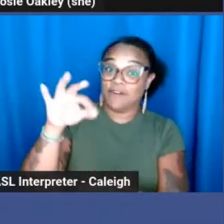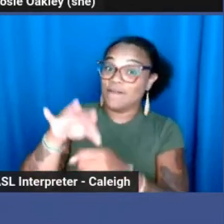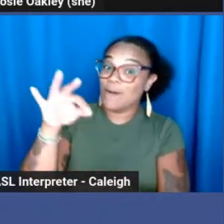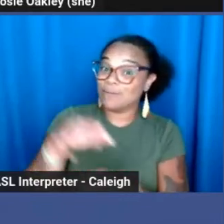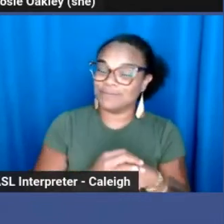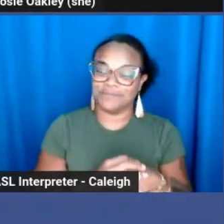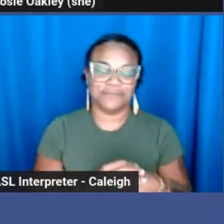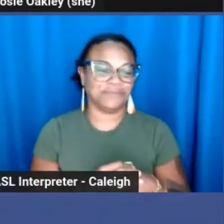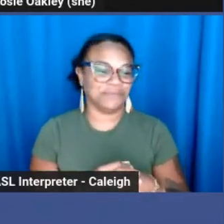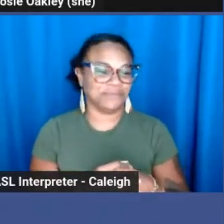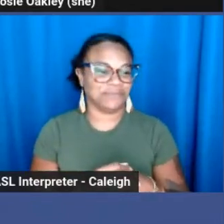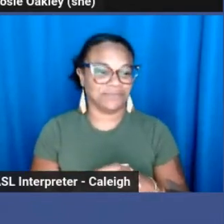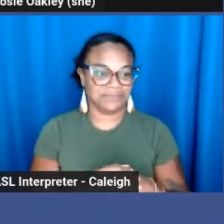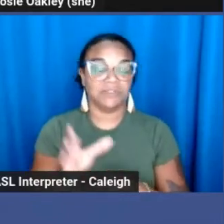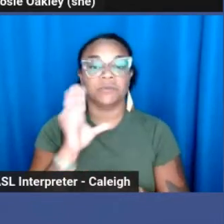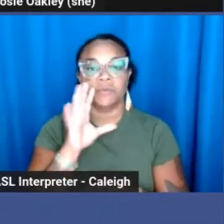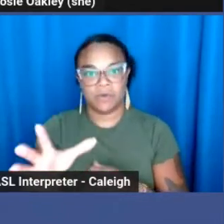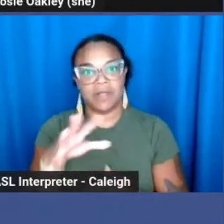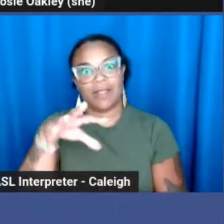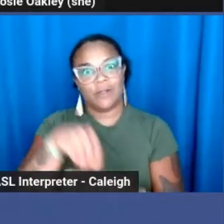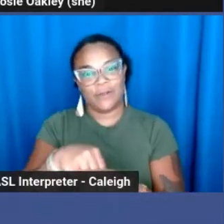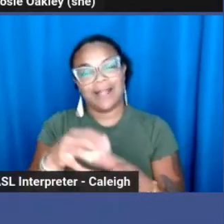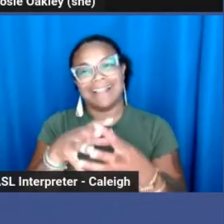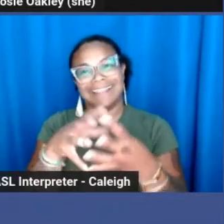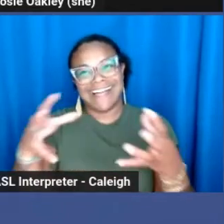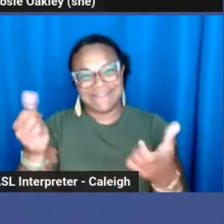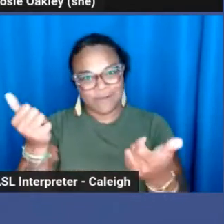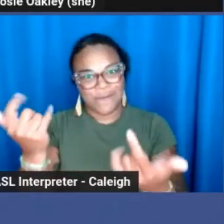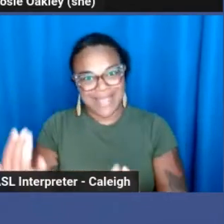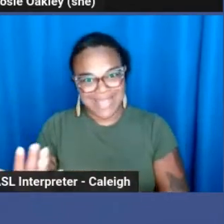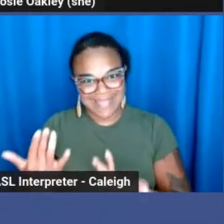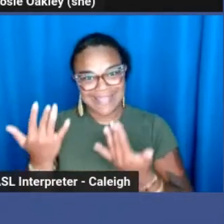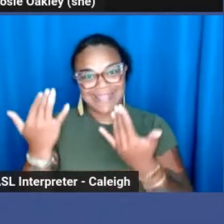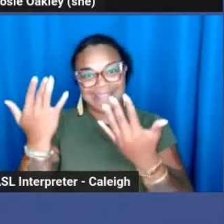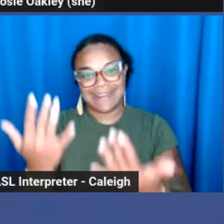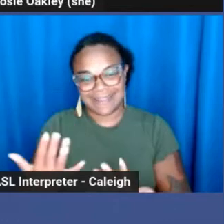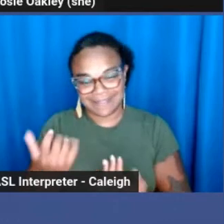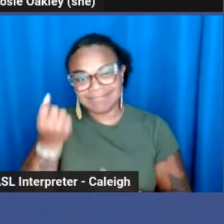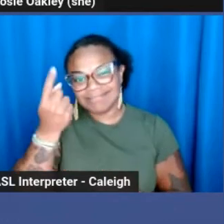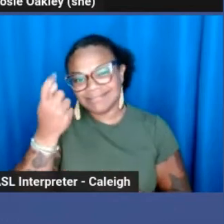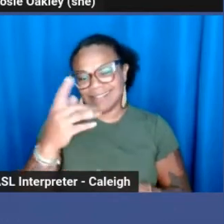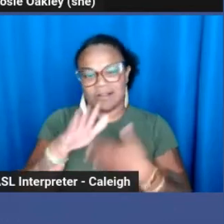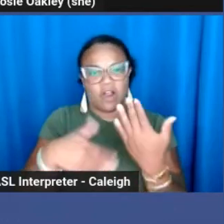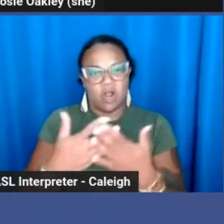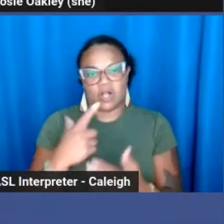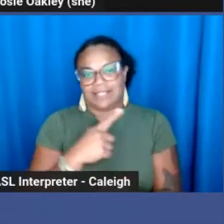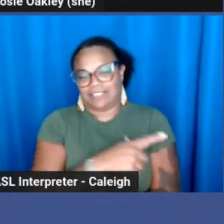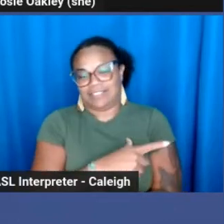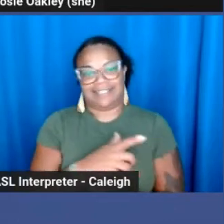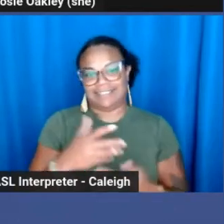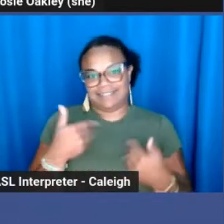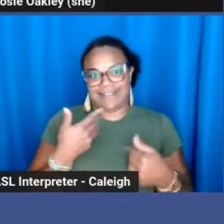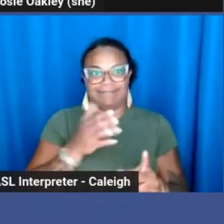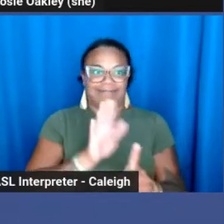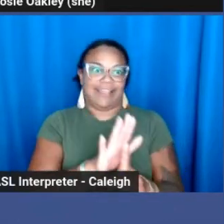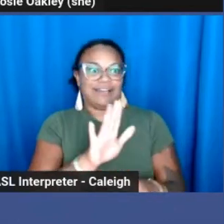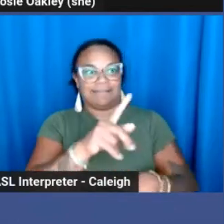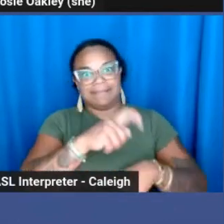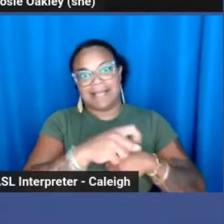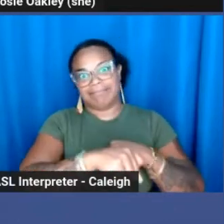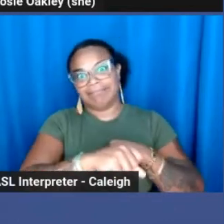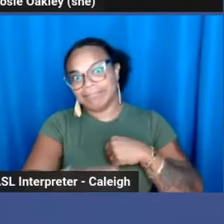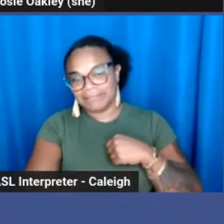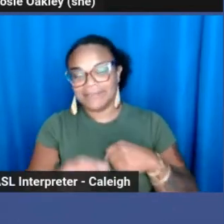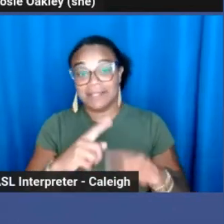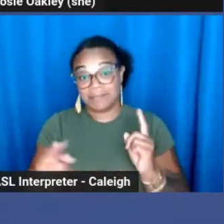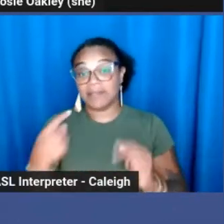So this will involve a lot of waiting, first of all, because all legislation works on its own timeline. But on our